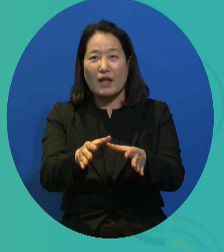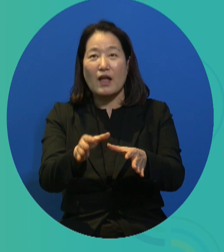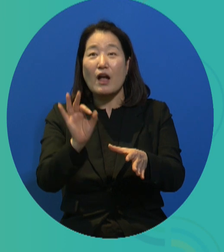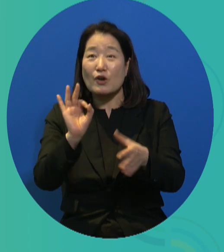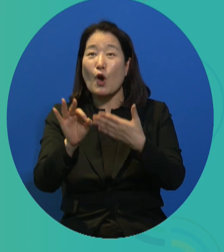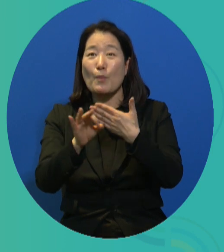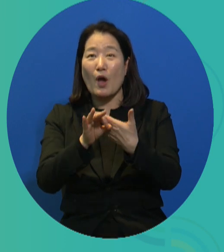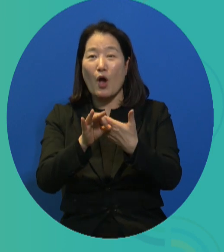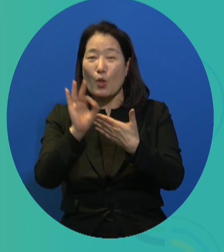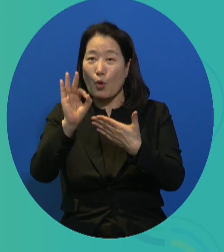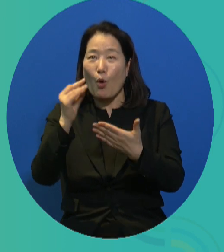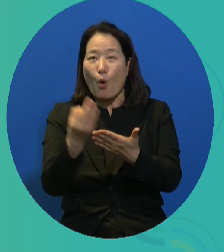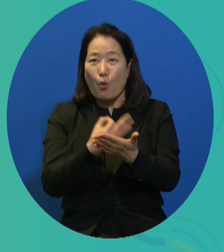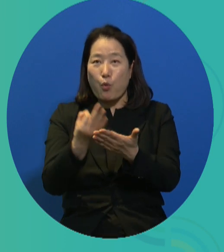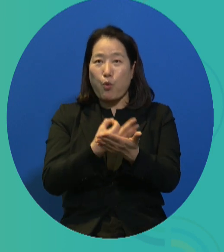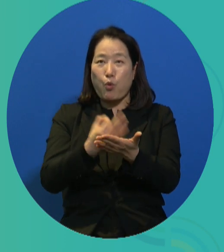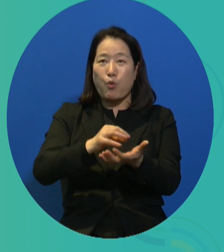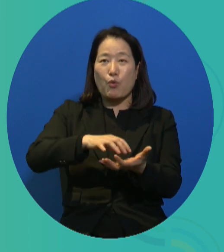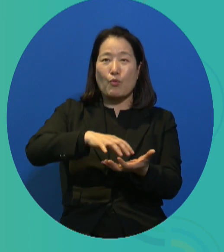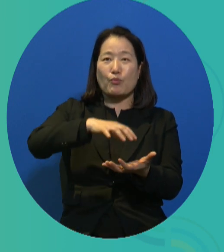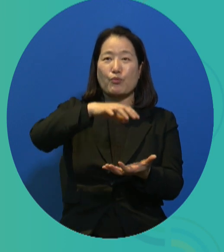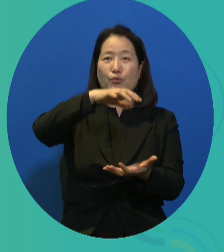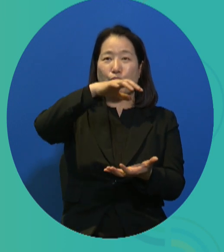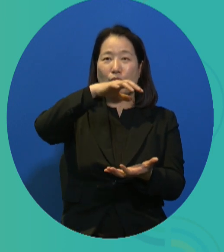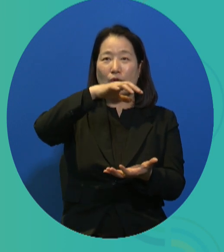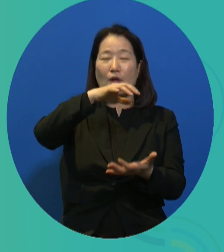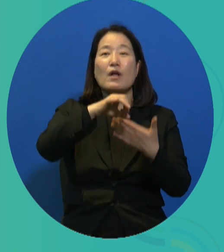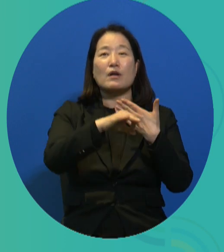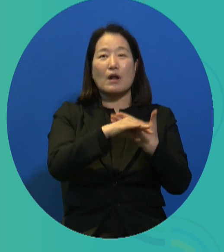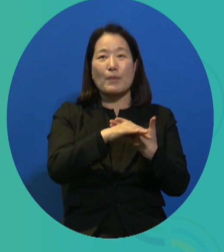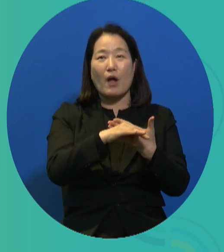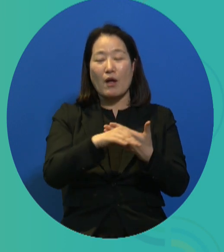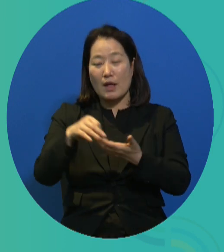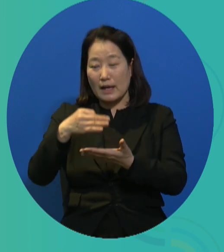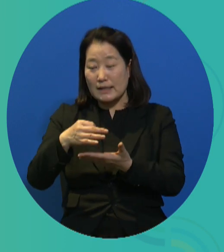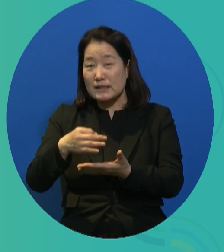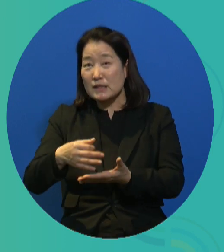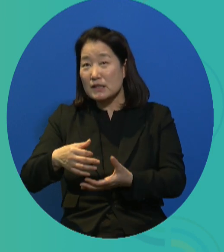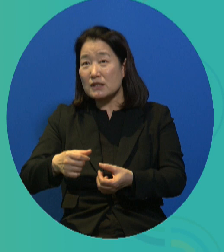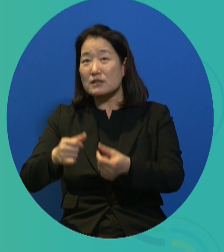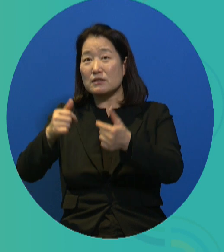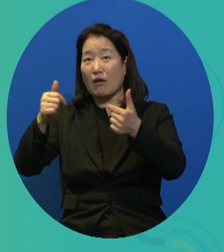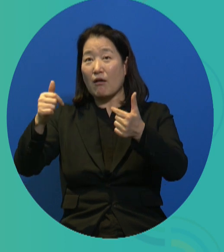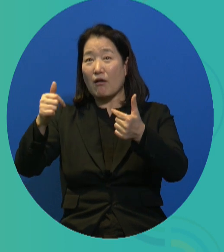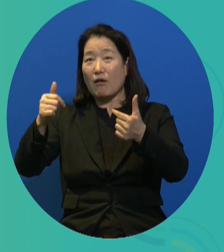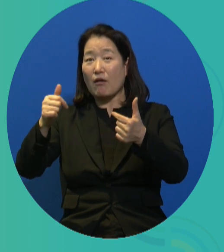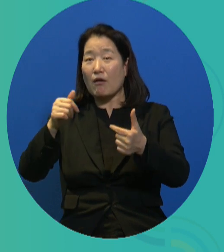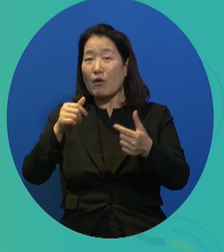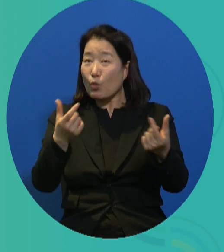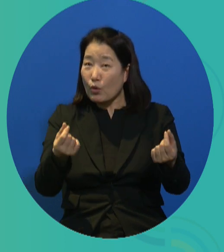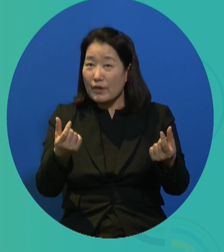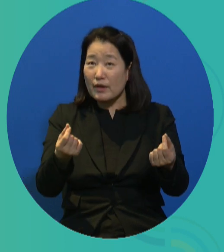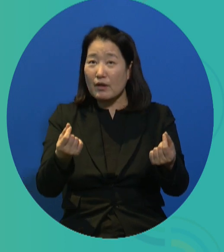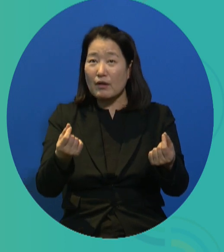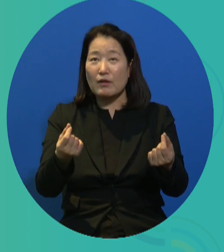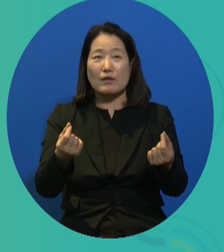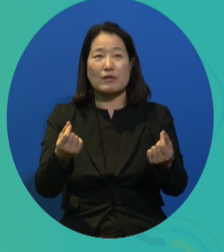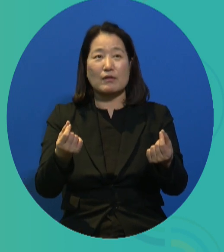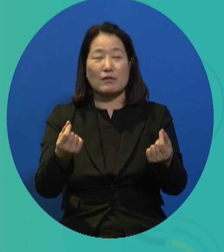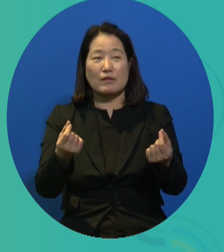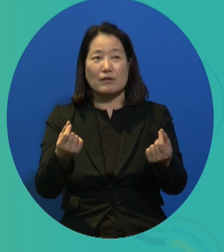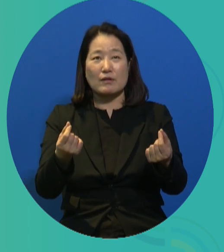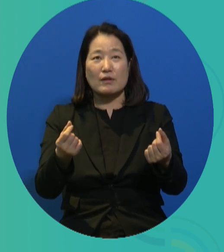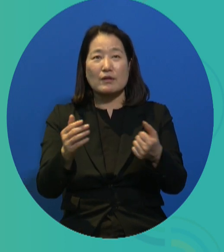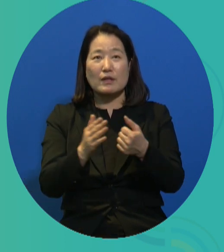in an area and this would accrue as a profit in the accounting sense. And you might wonder, does that directly translate to value for us?